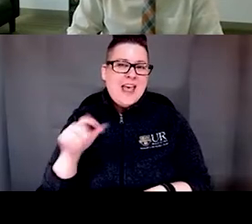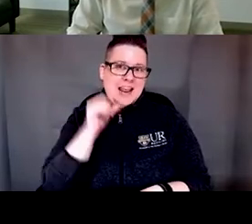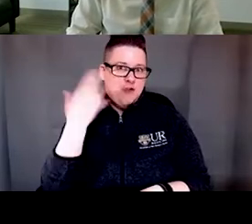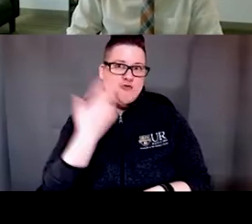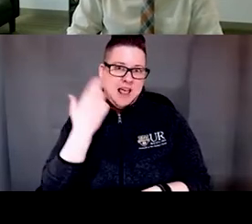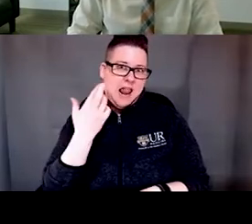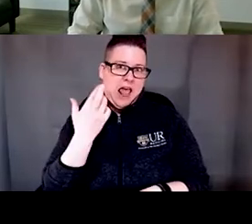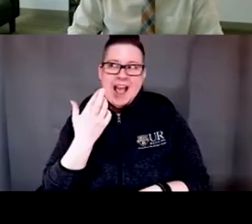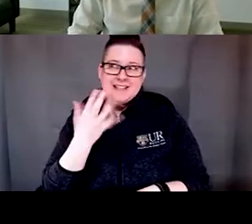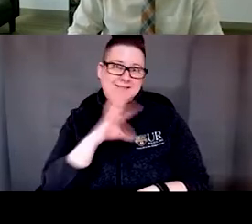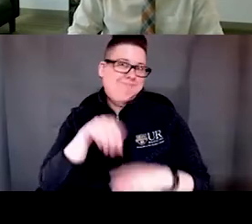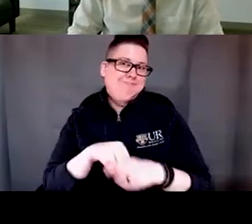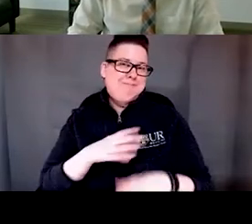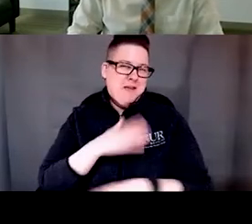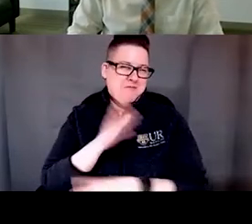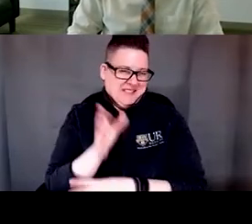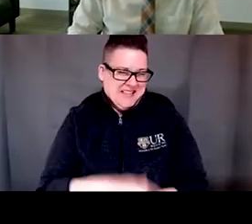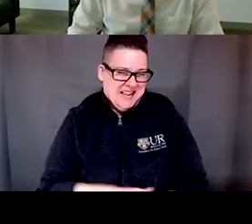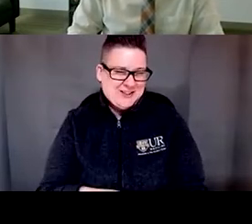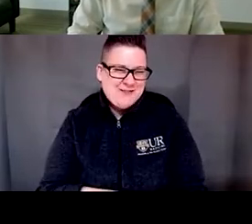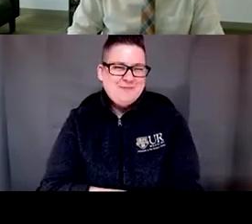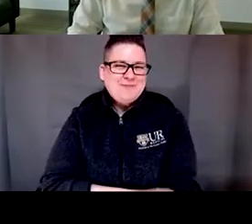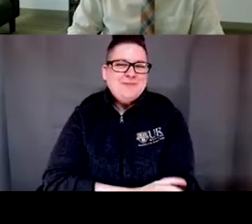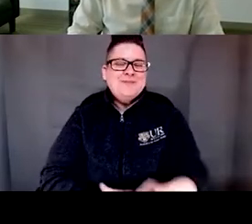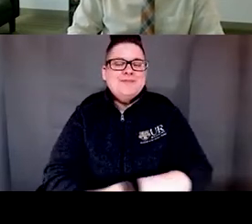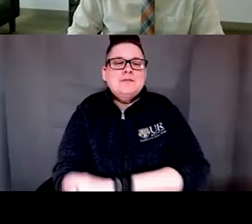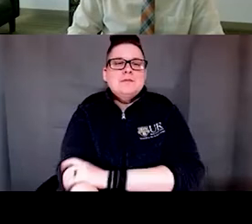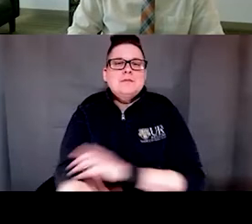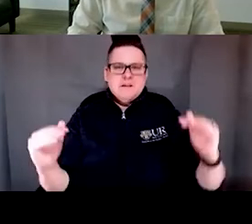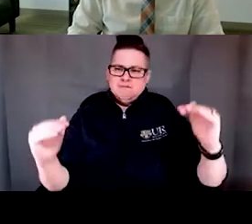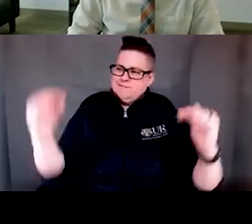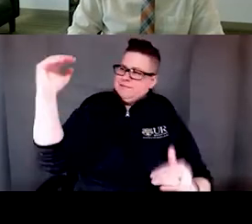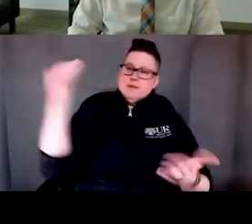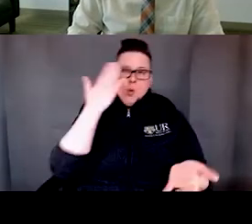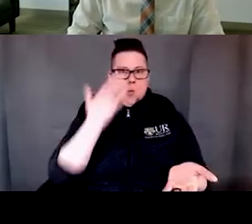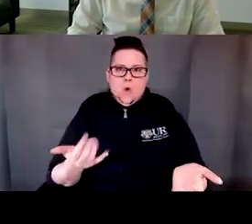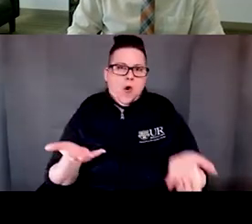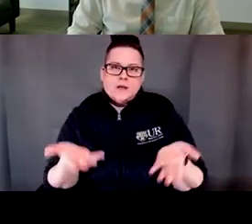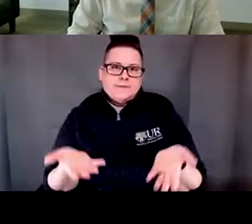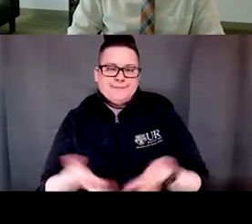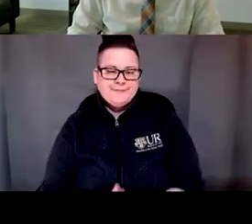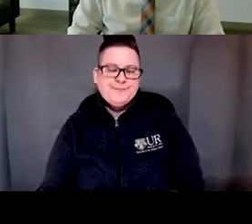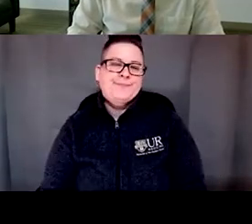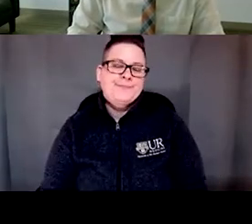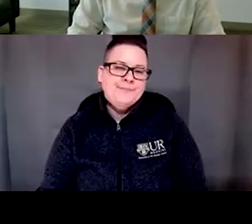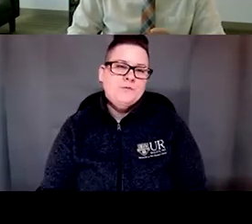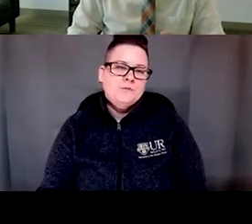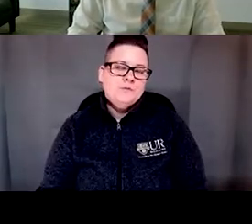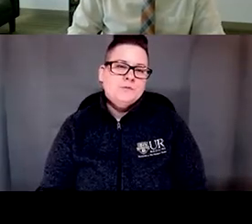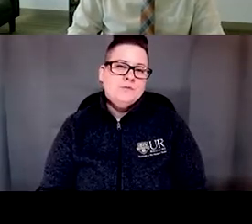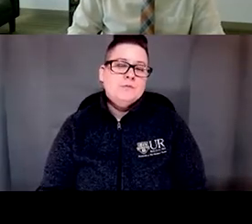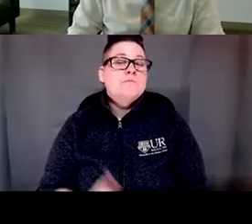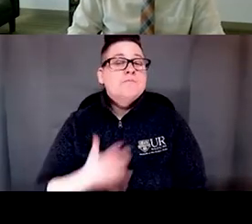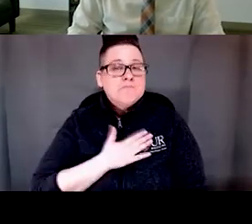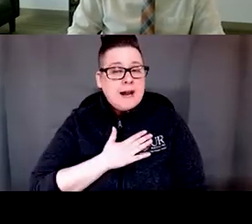part of this presentation. So why do these disparities exist? Well, it's been my